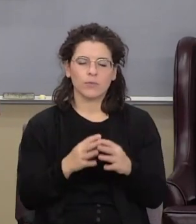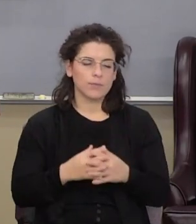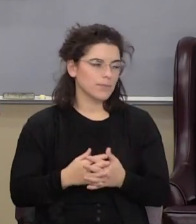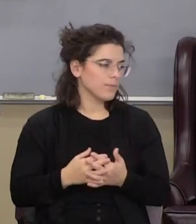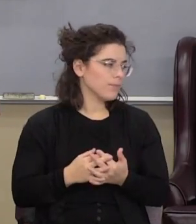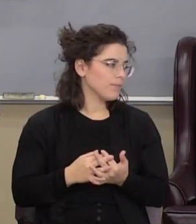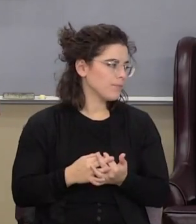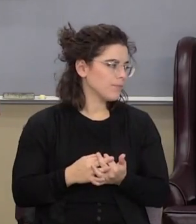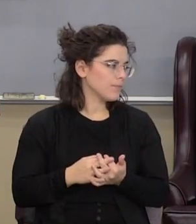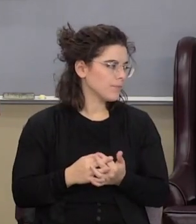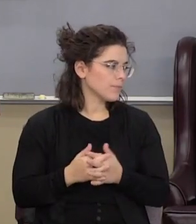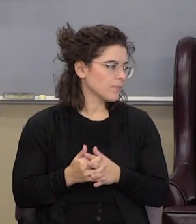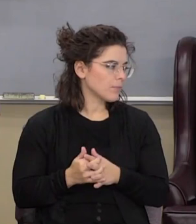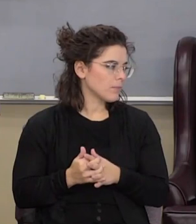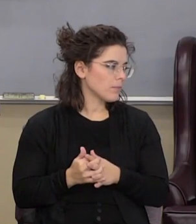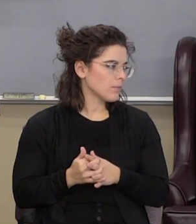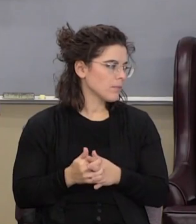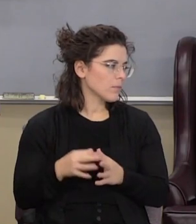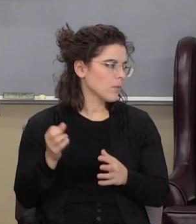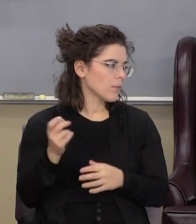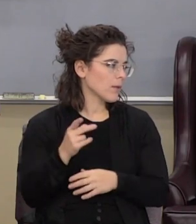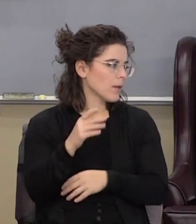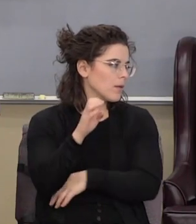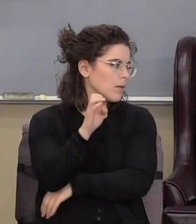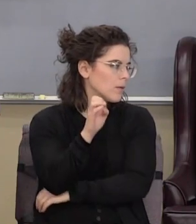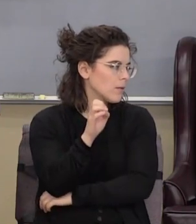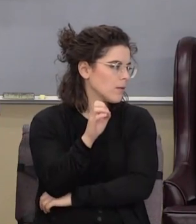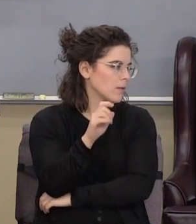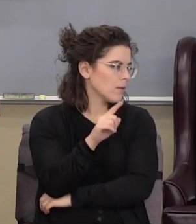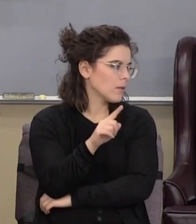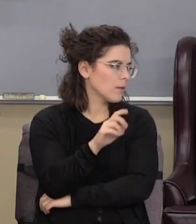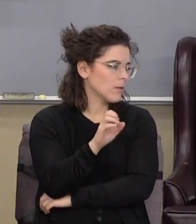come back with me to Ezekiel chapter number